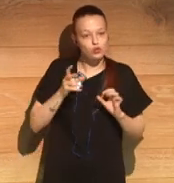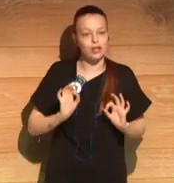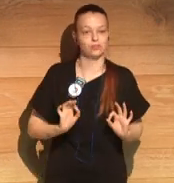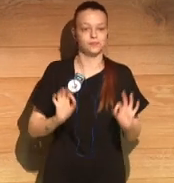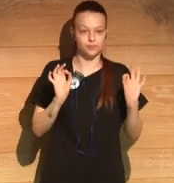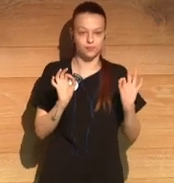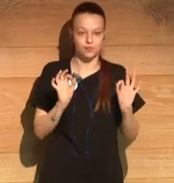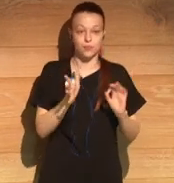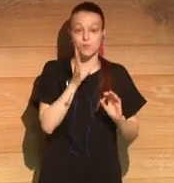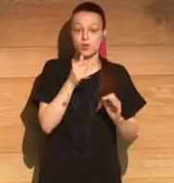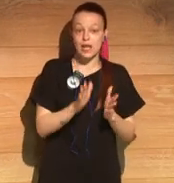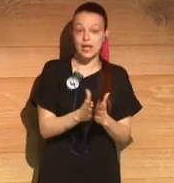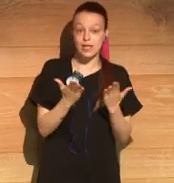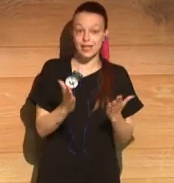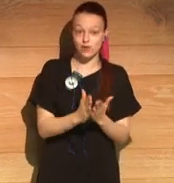interesting result.